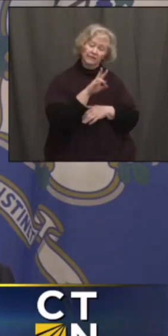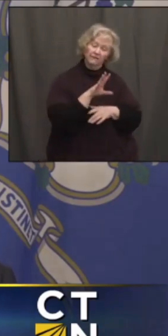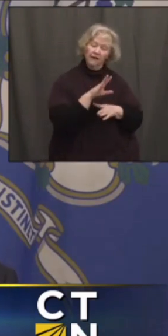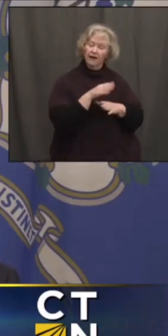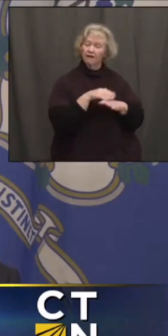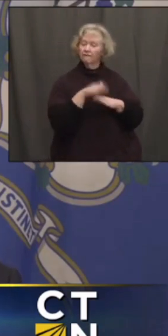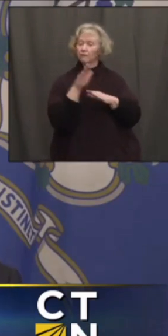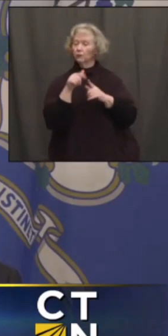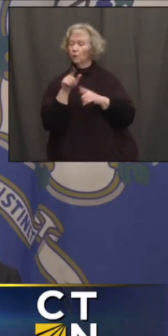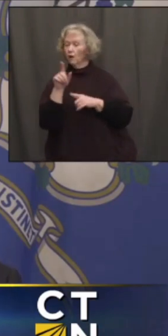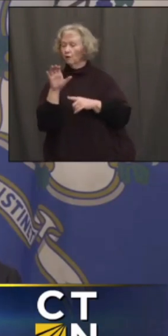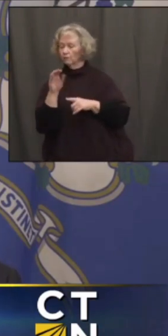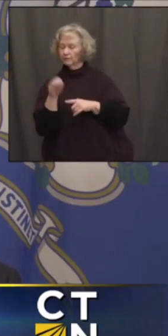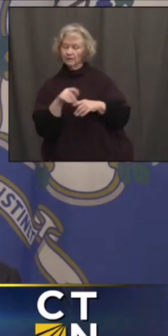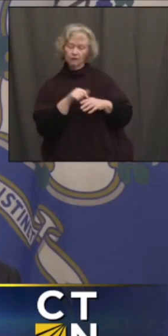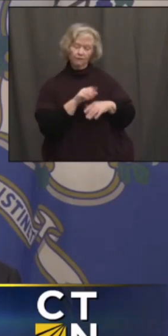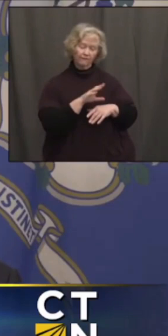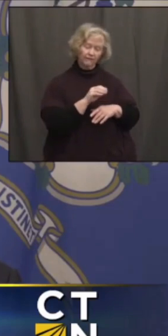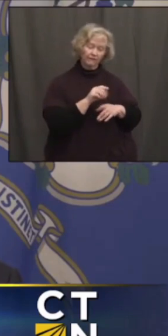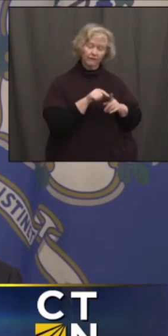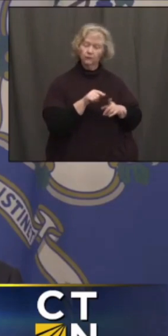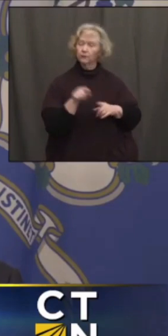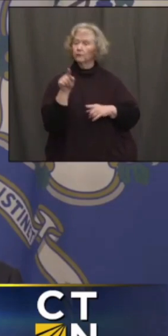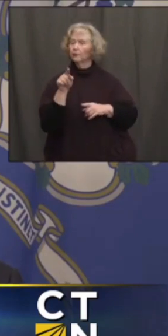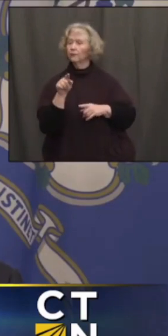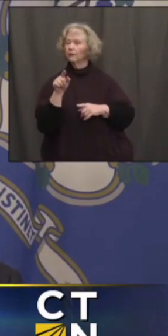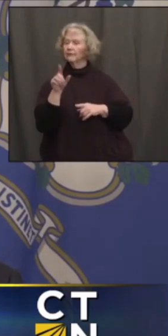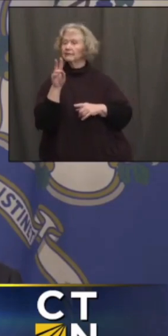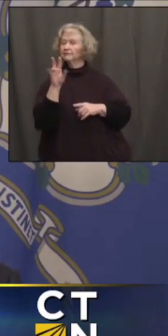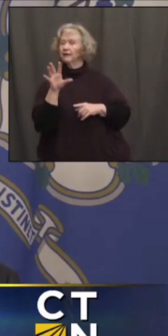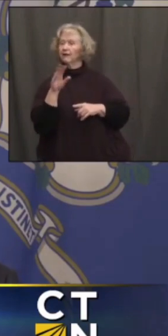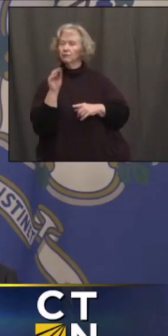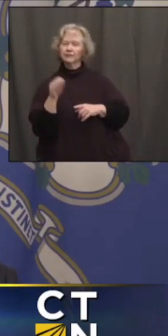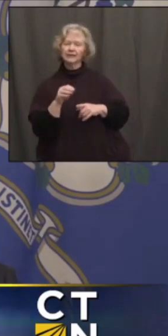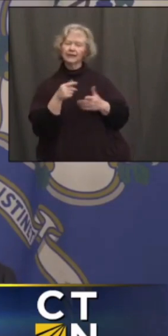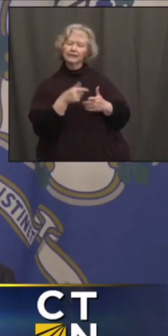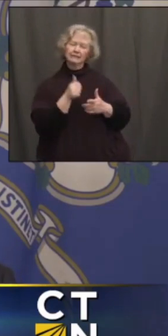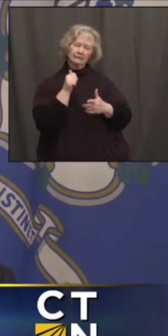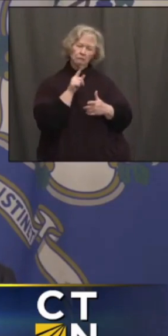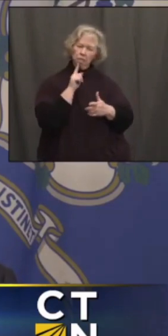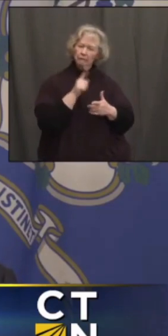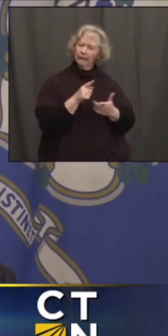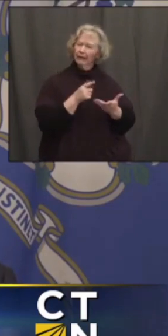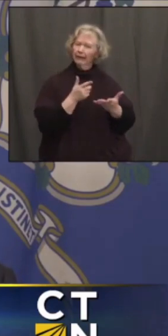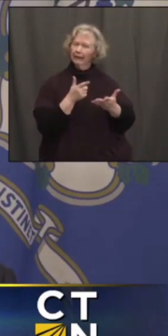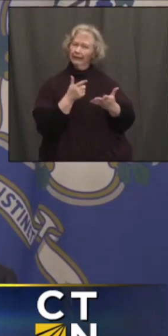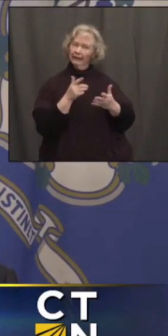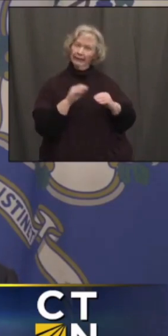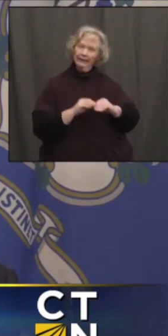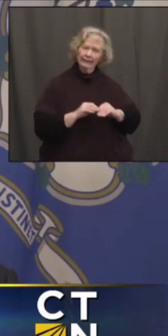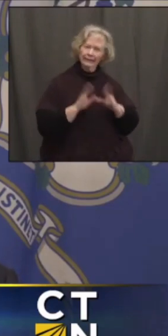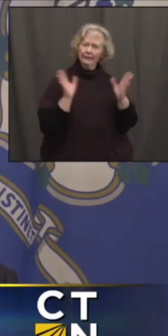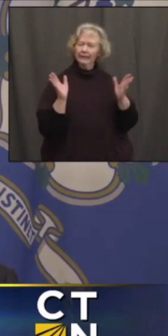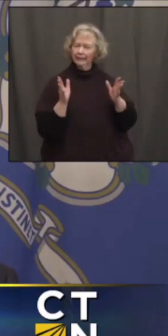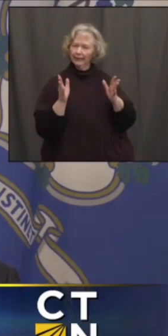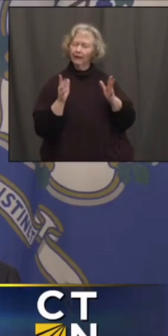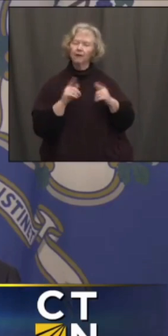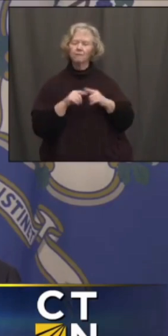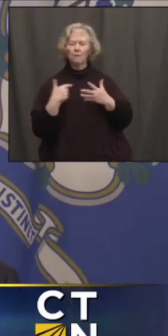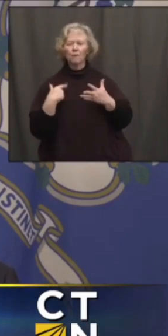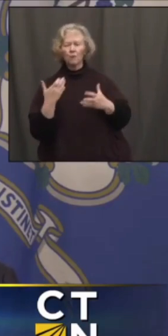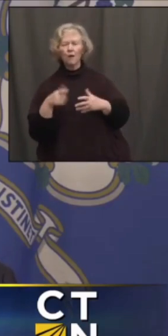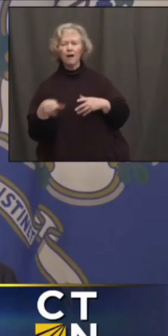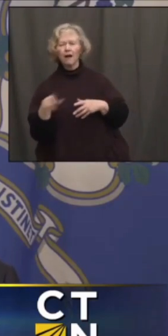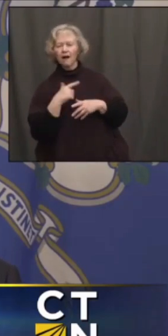percent or 50 to 100 percent was less determinative. It gives a lot of our partners in the retail restaurant space a little bit